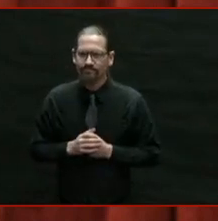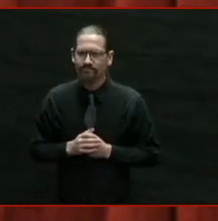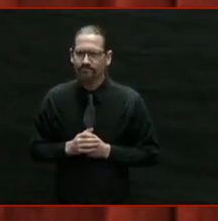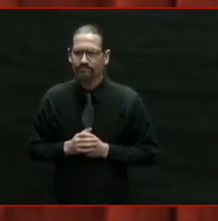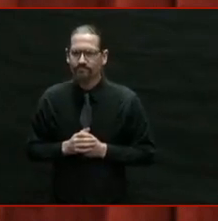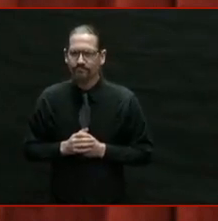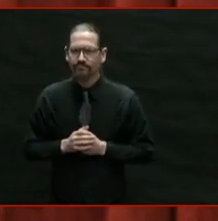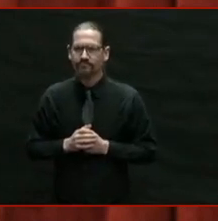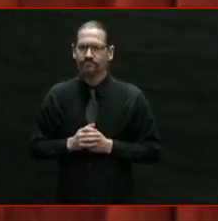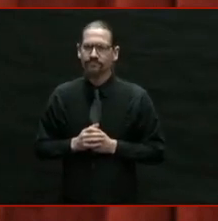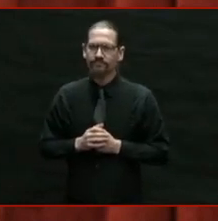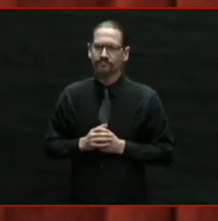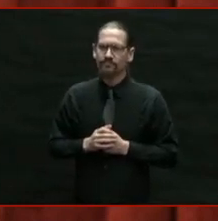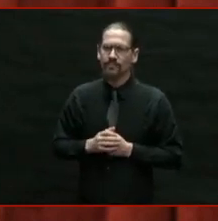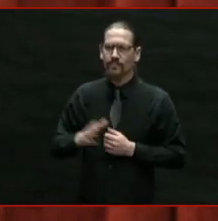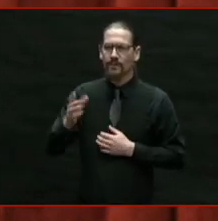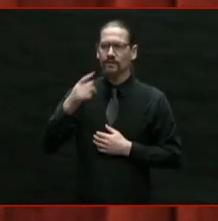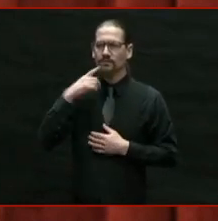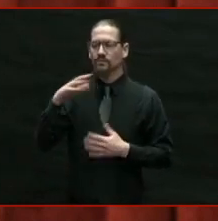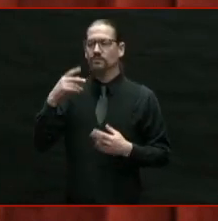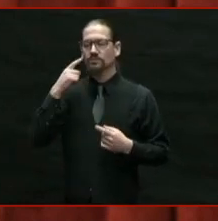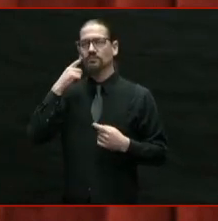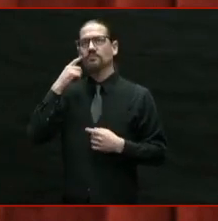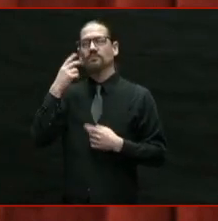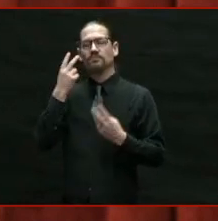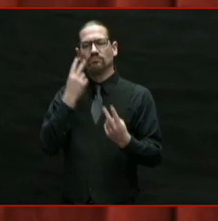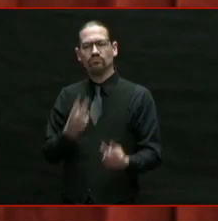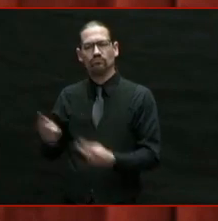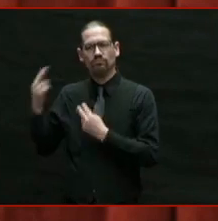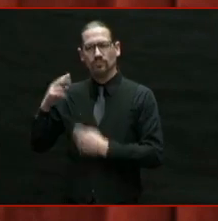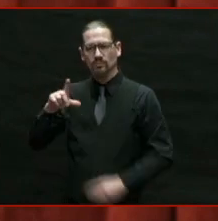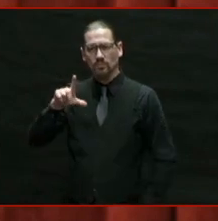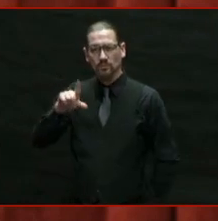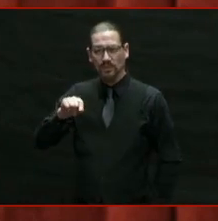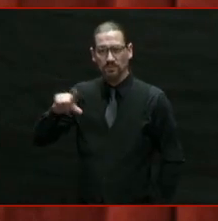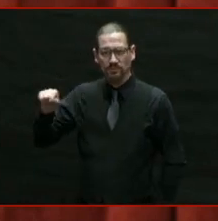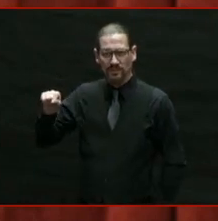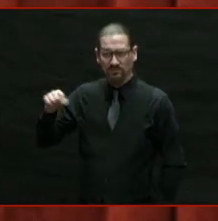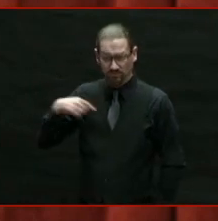2020 was a year we will never forget.